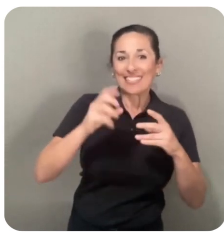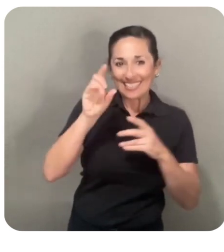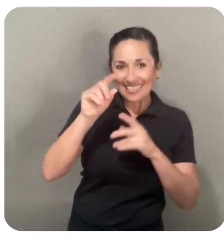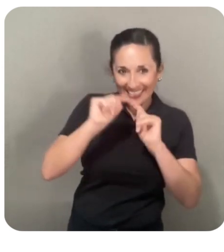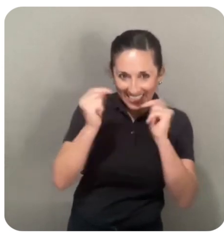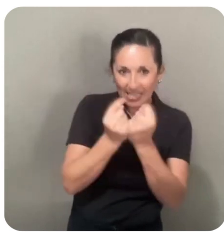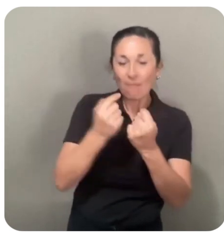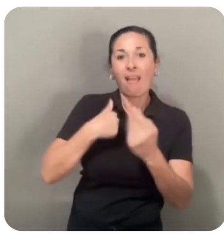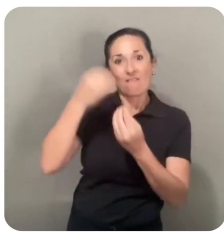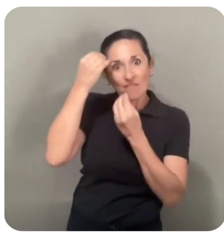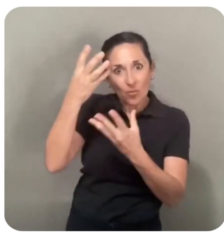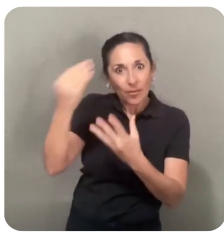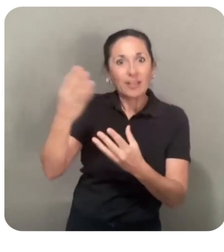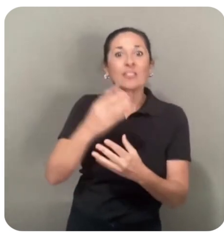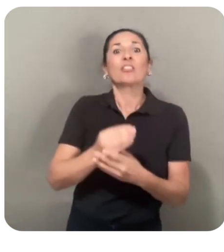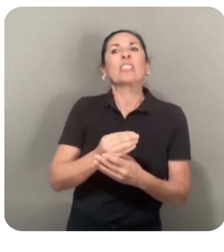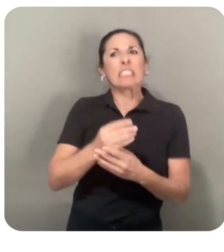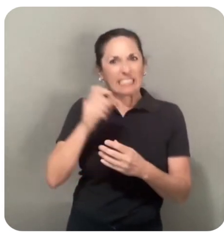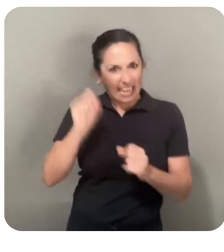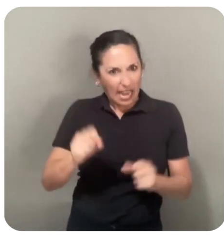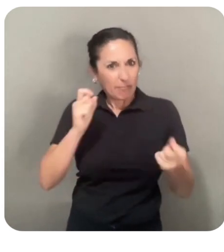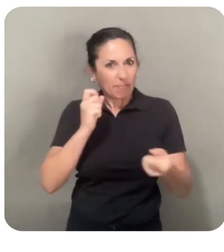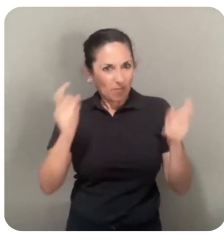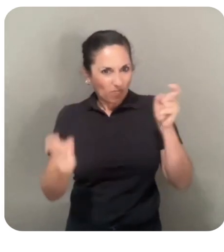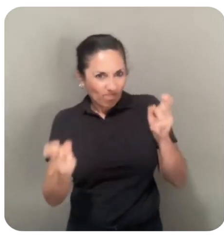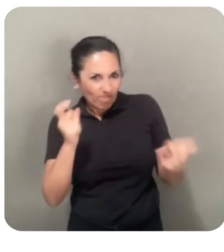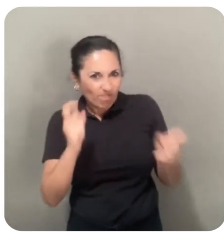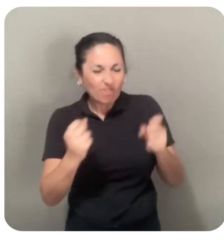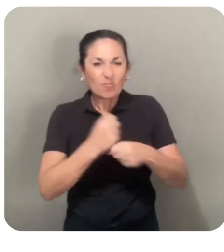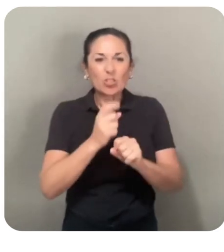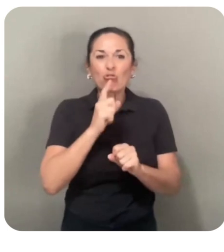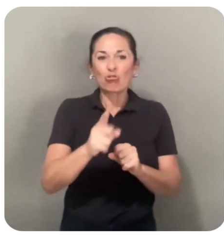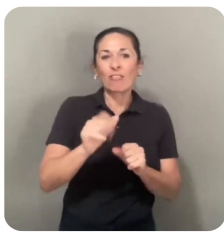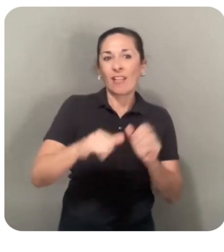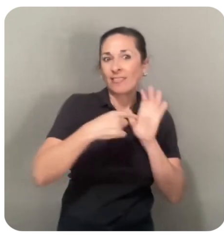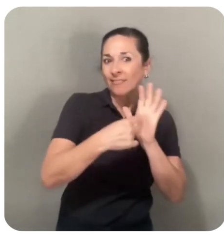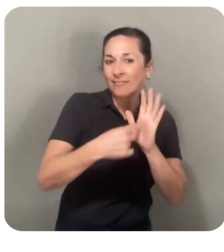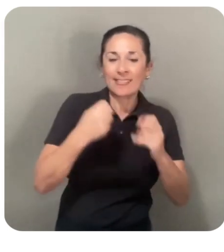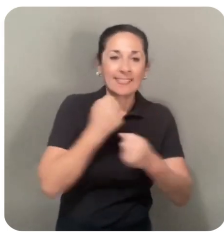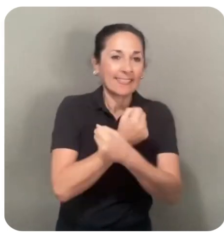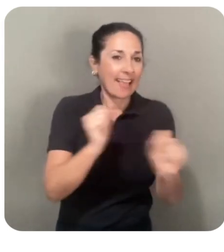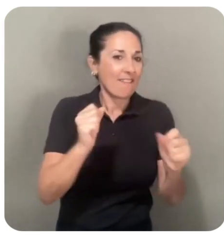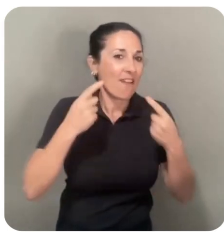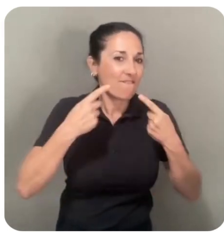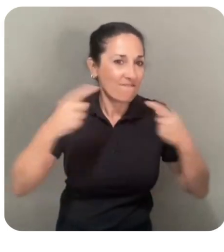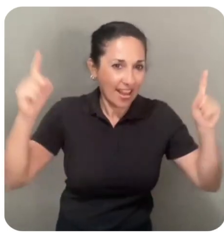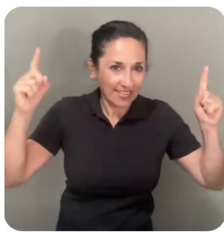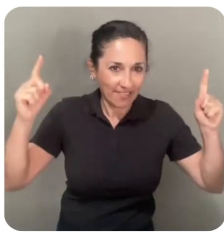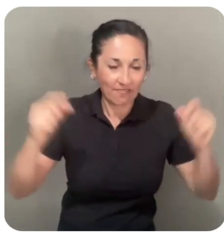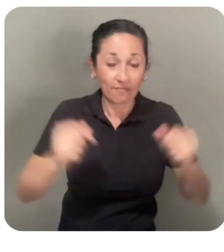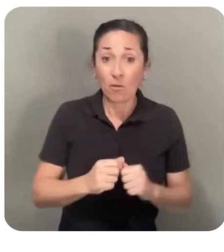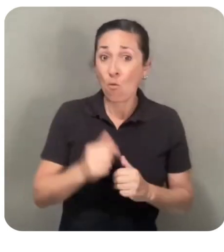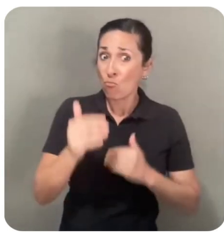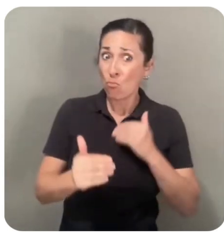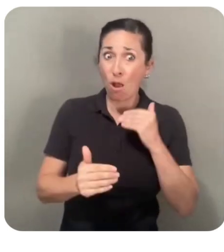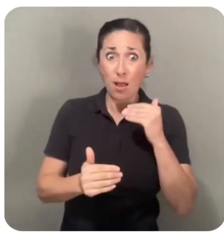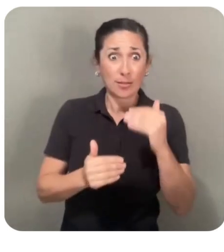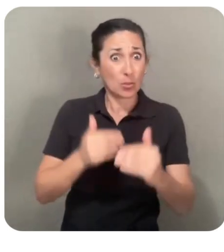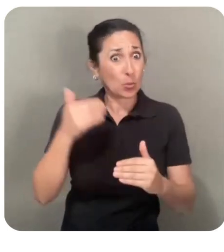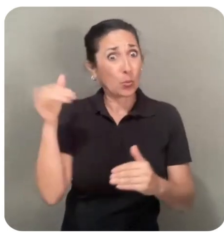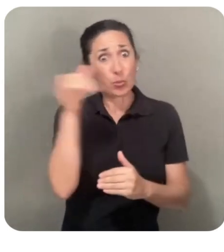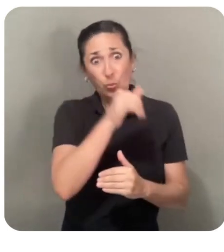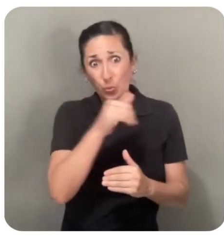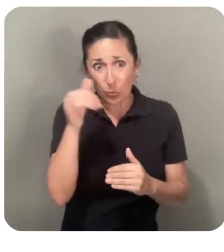they need to make any additional adjustments to ensure the model is safe and effective. This process is really iterative